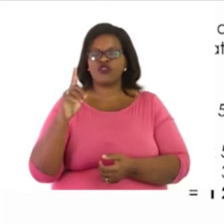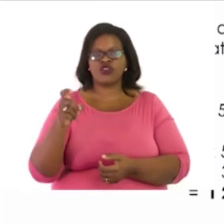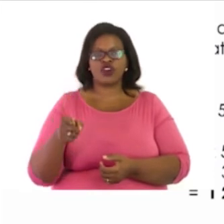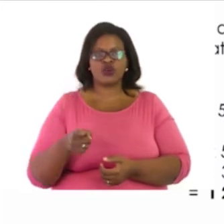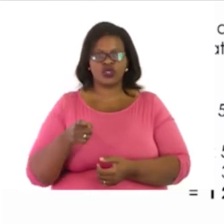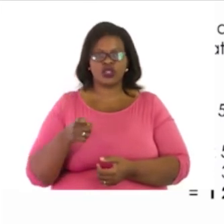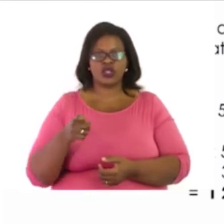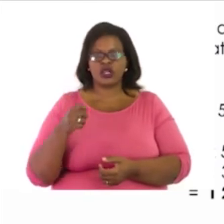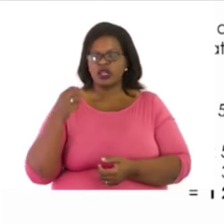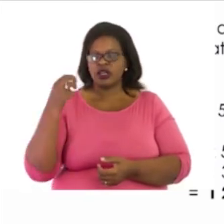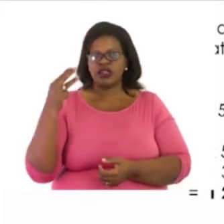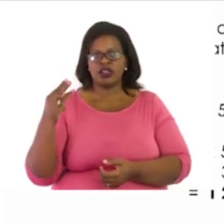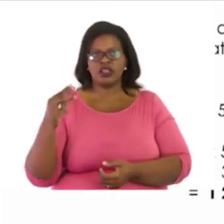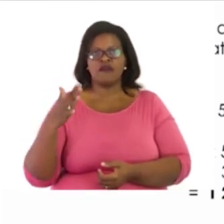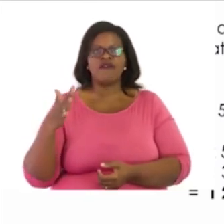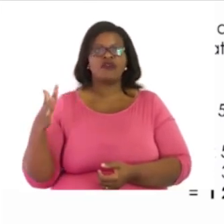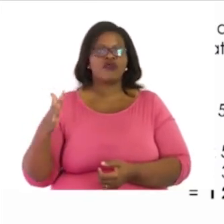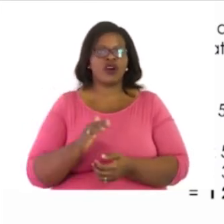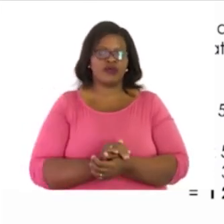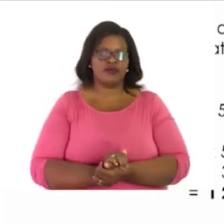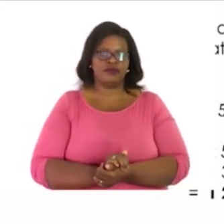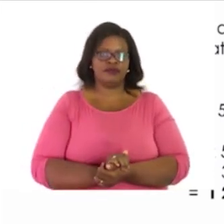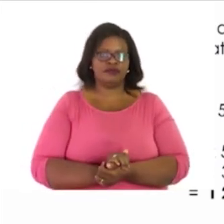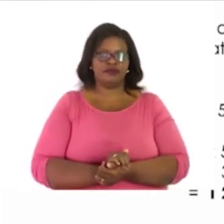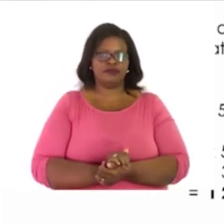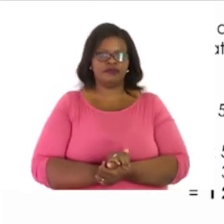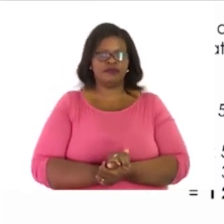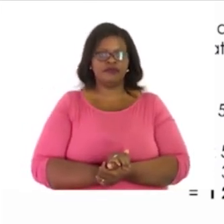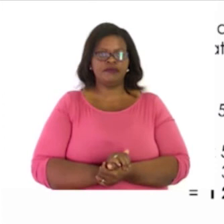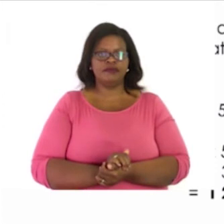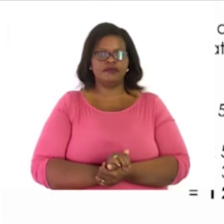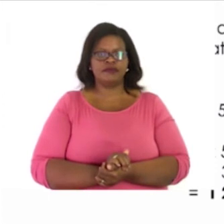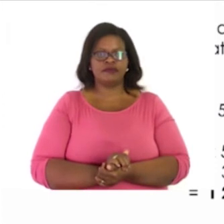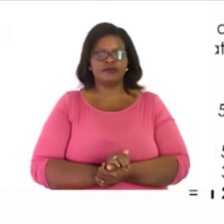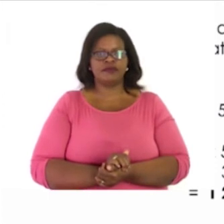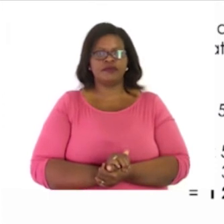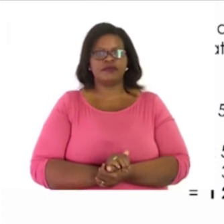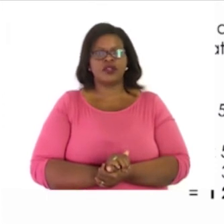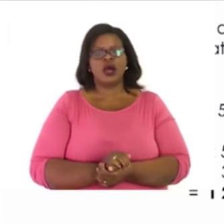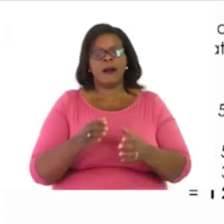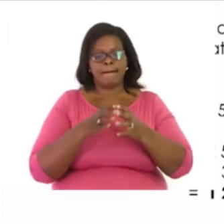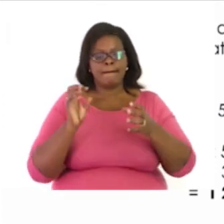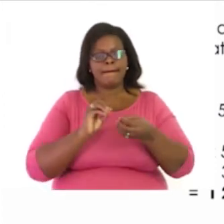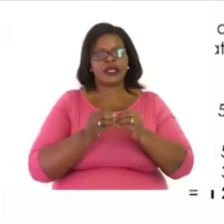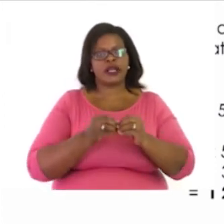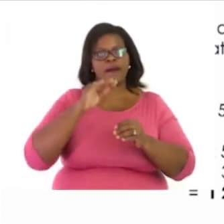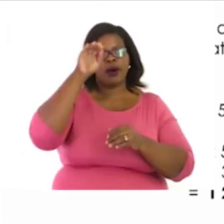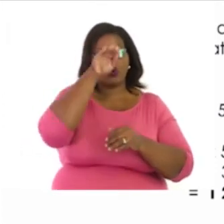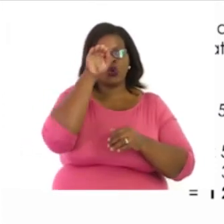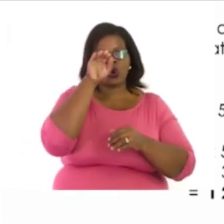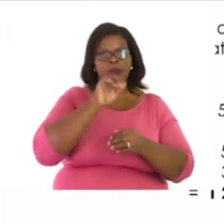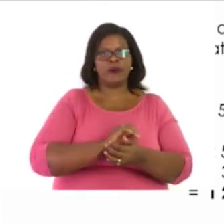,355. We write our big number on